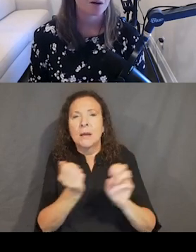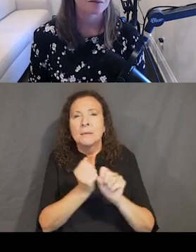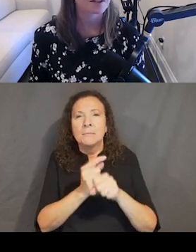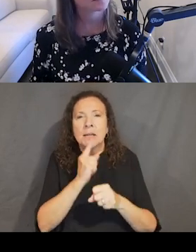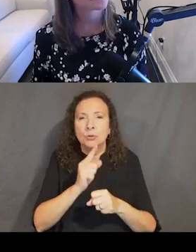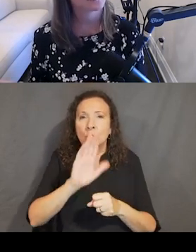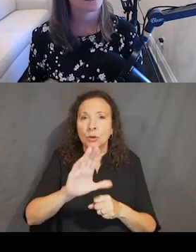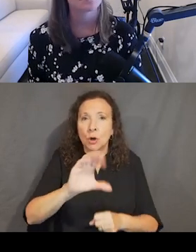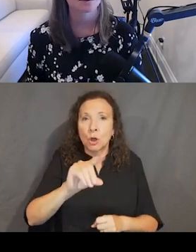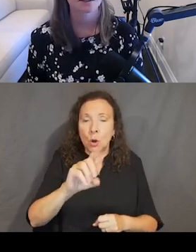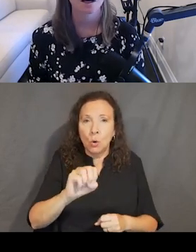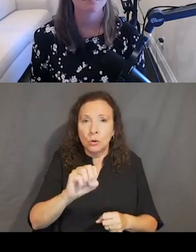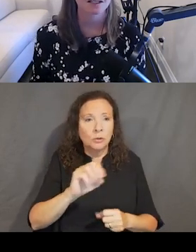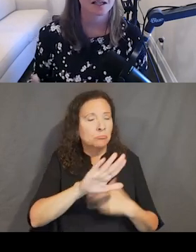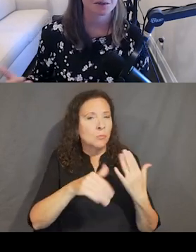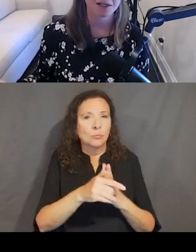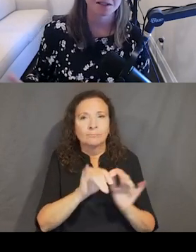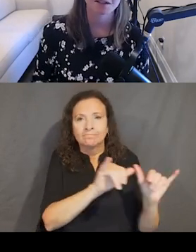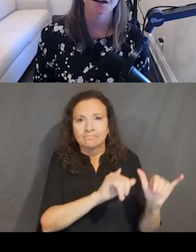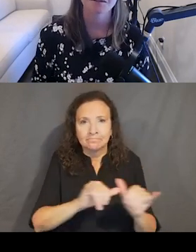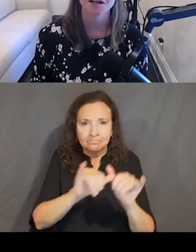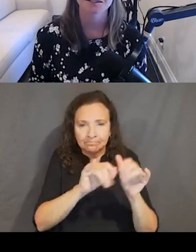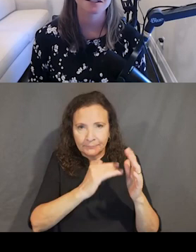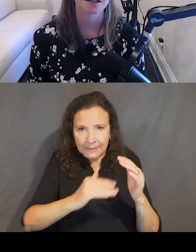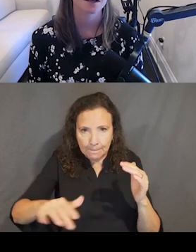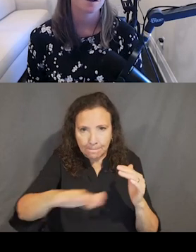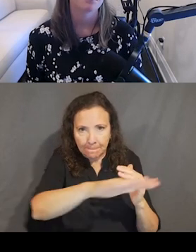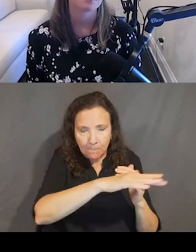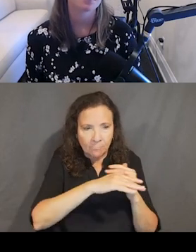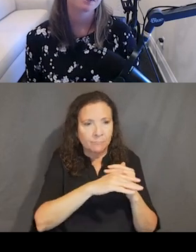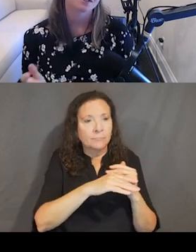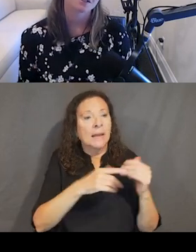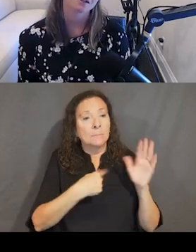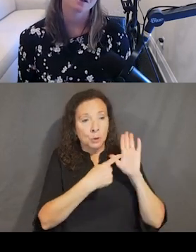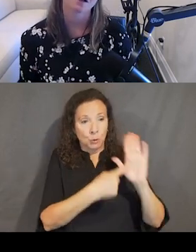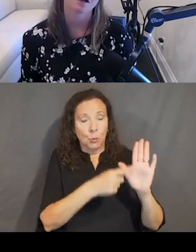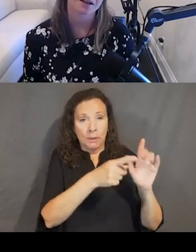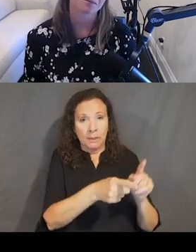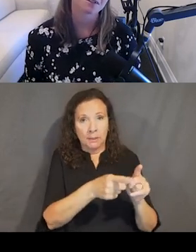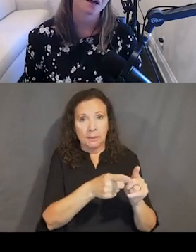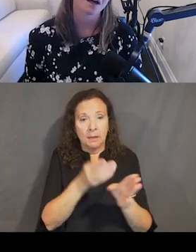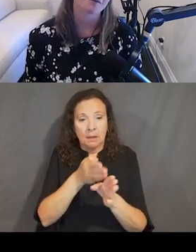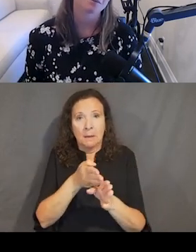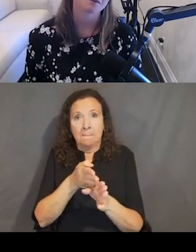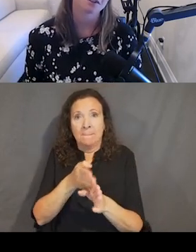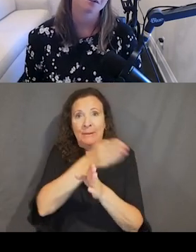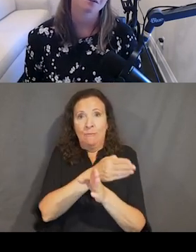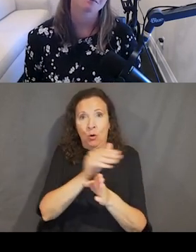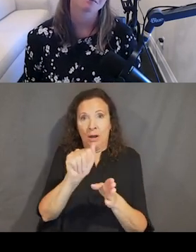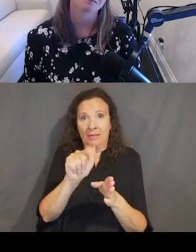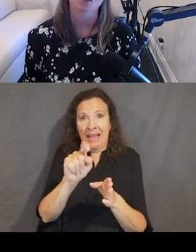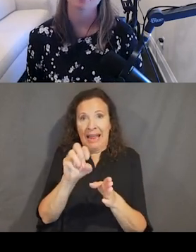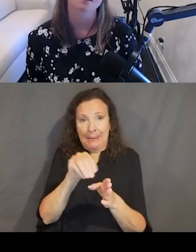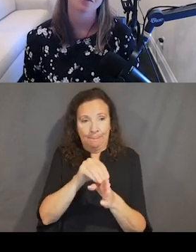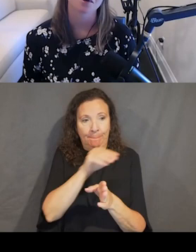So now on screen, I'm showing my same depiction of atomic design. But preceding atoms, I have a couple of little